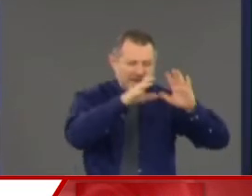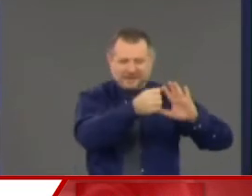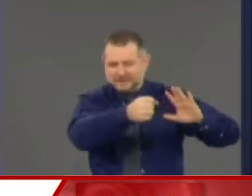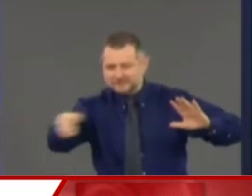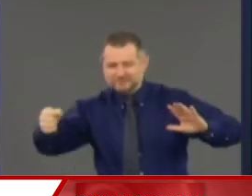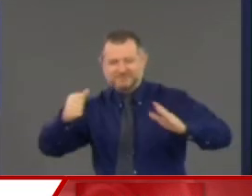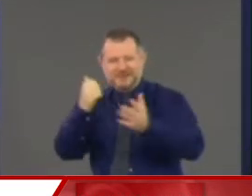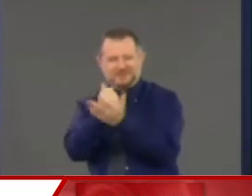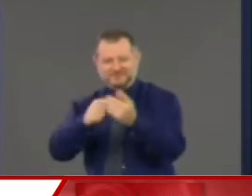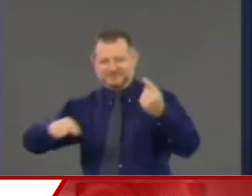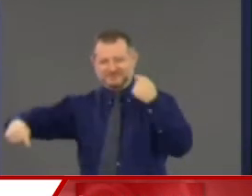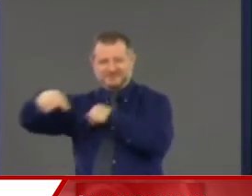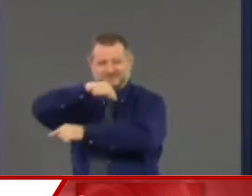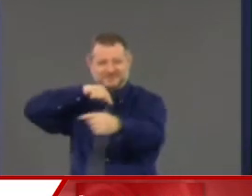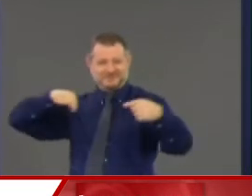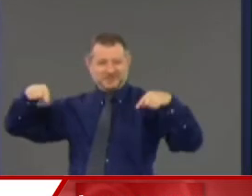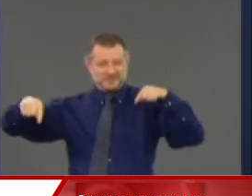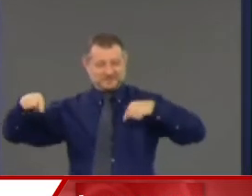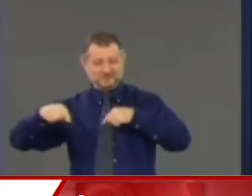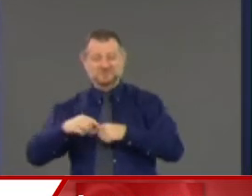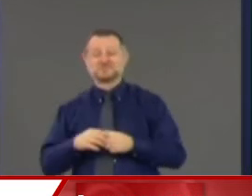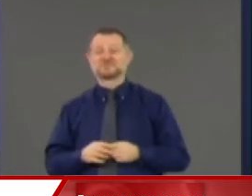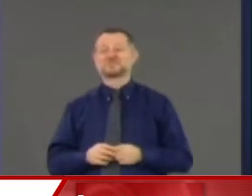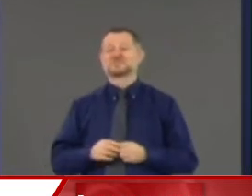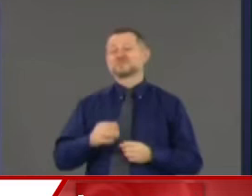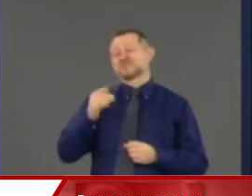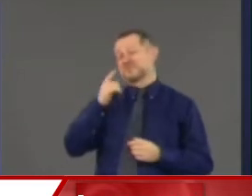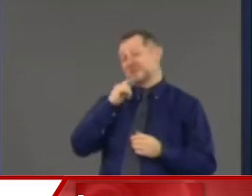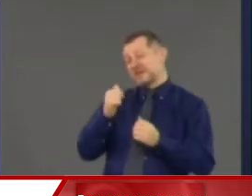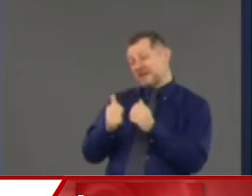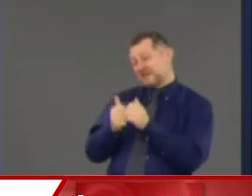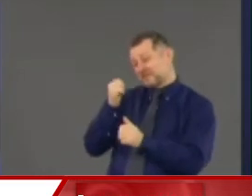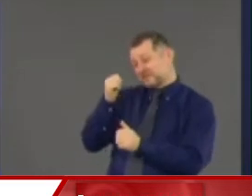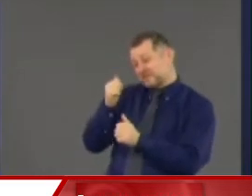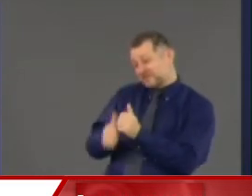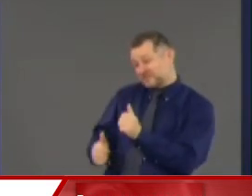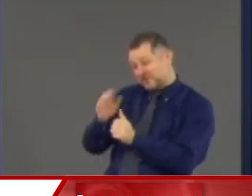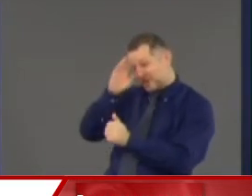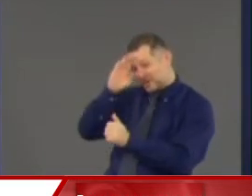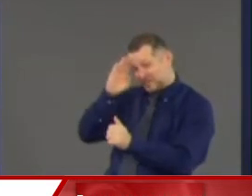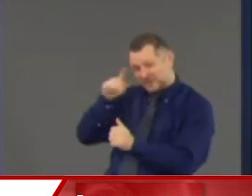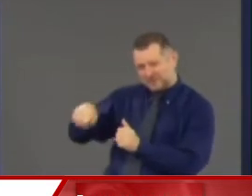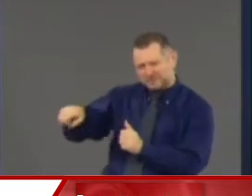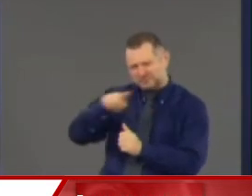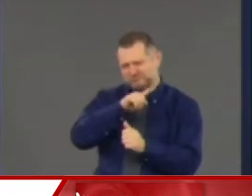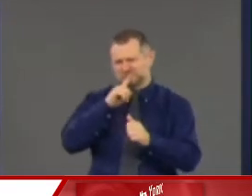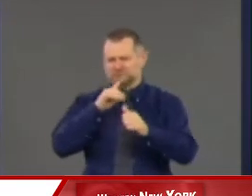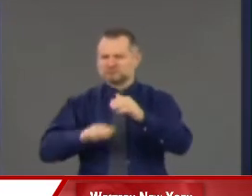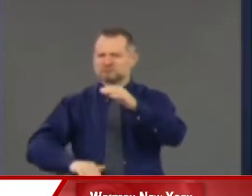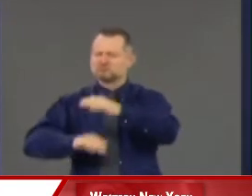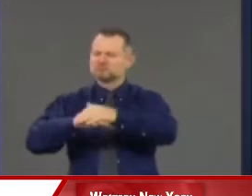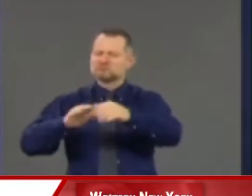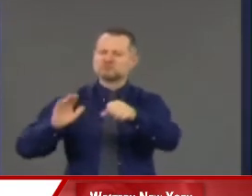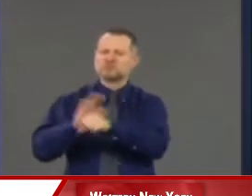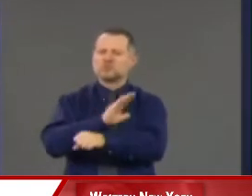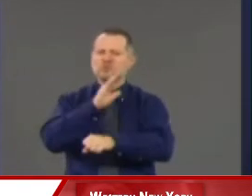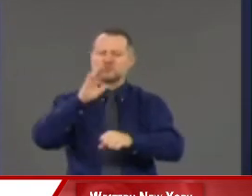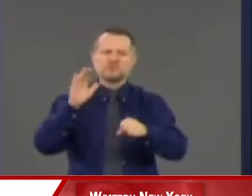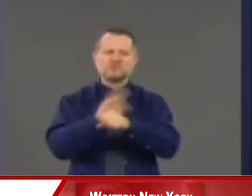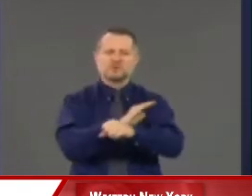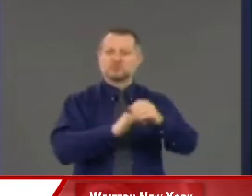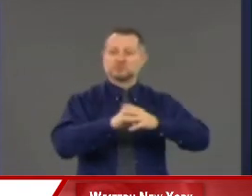And every hospital was at 100% capacity. That's your